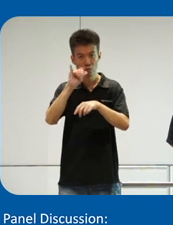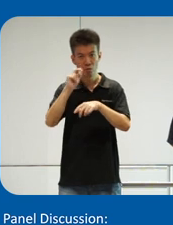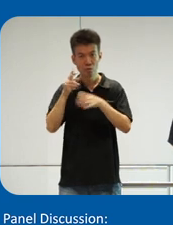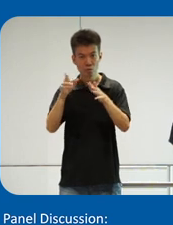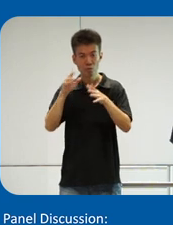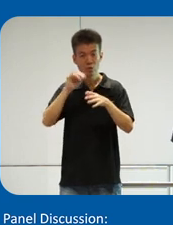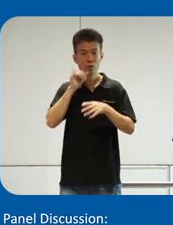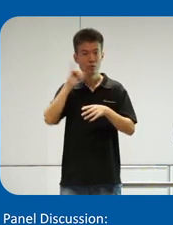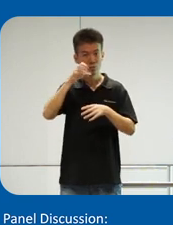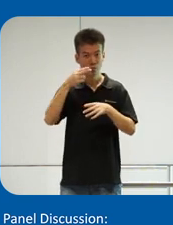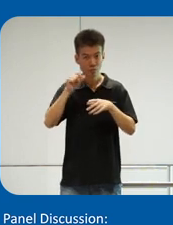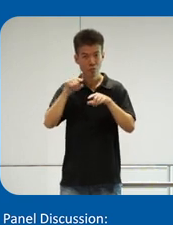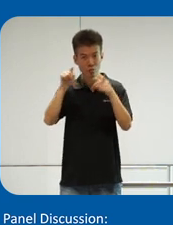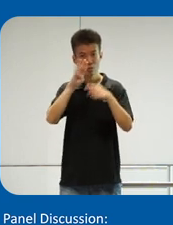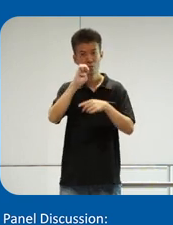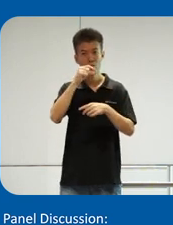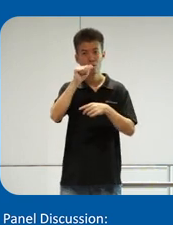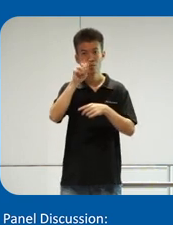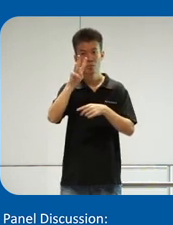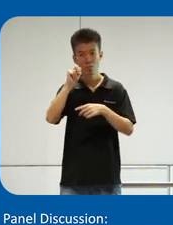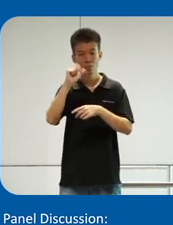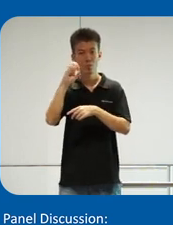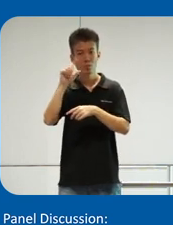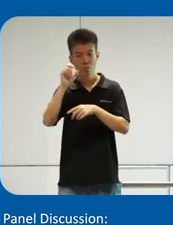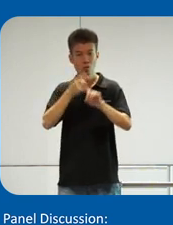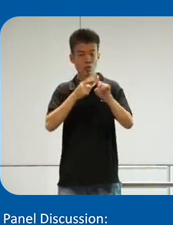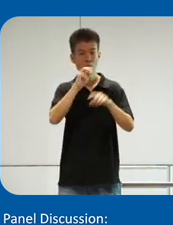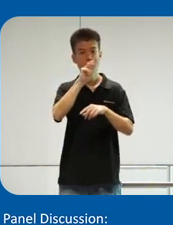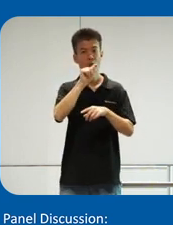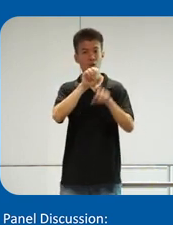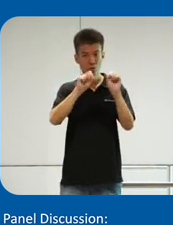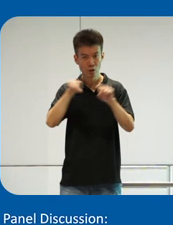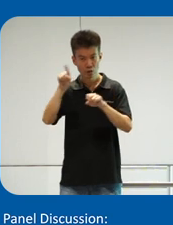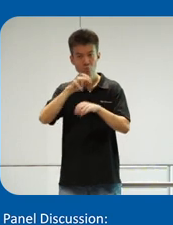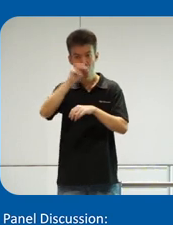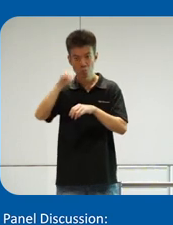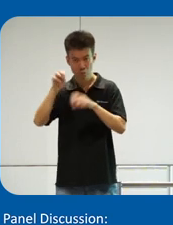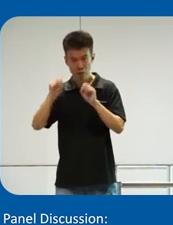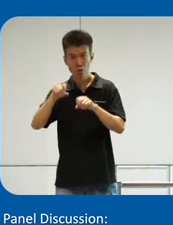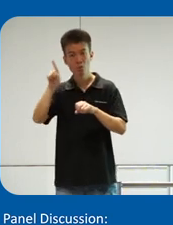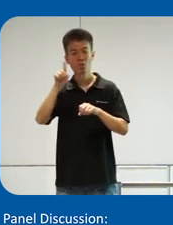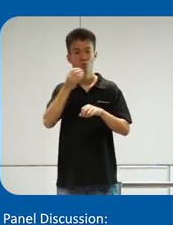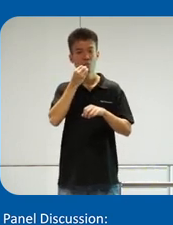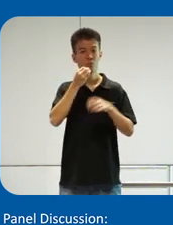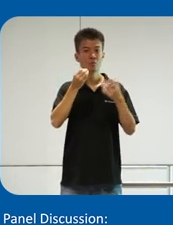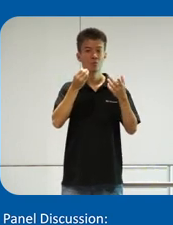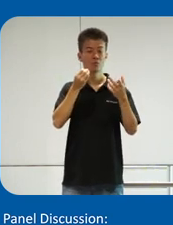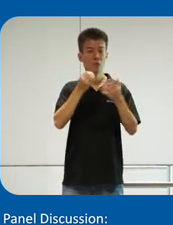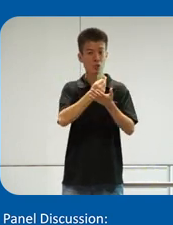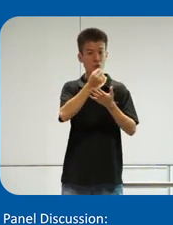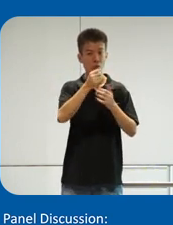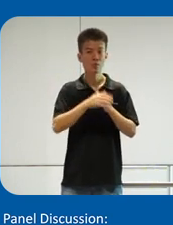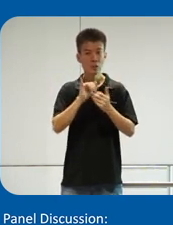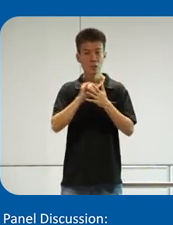tested it, right? You can go to Bengawan Solo if you wanted to, from the MRT station. You can go to McDonald's, you can go to the fruit shop. So that